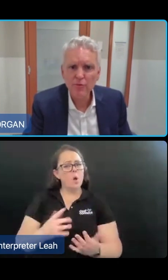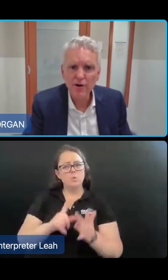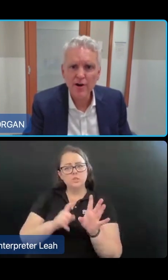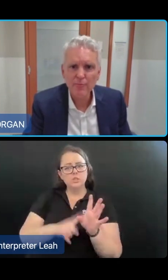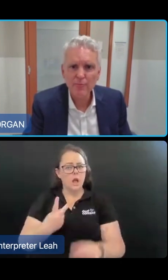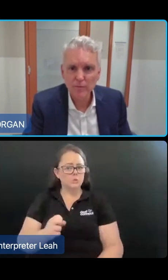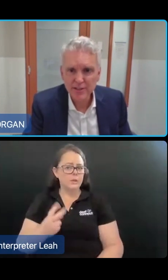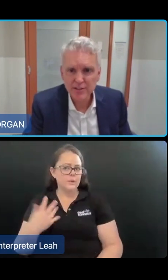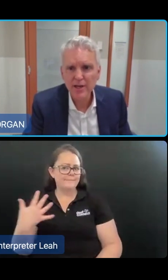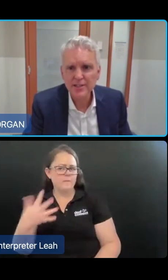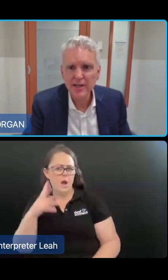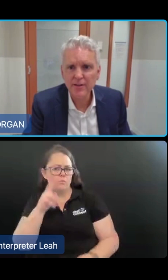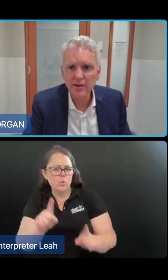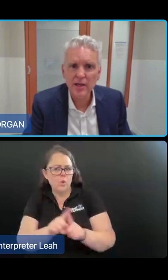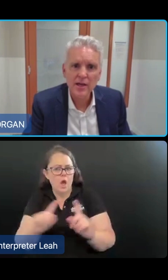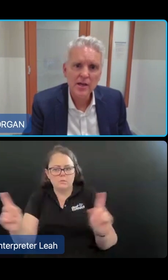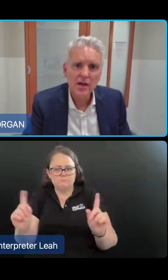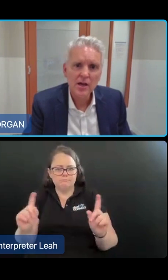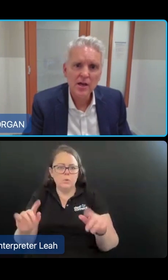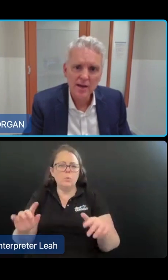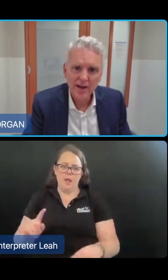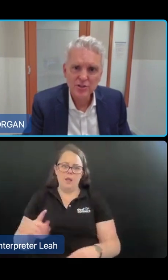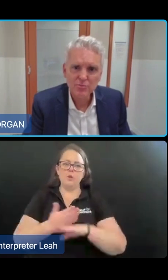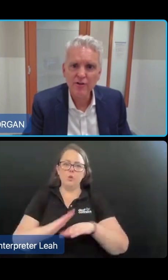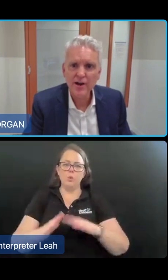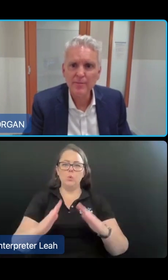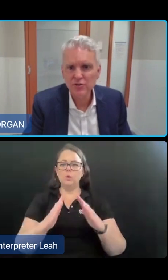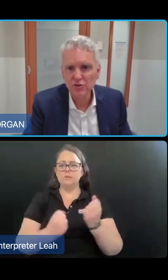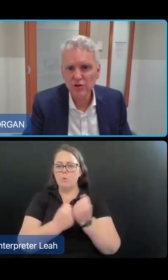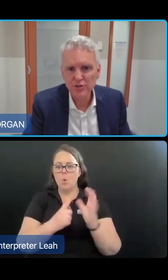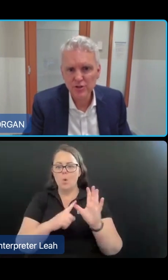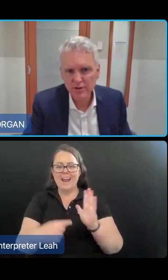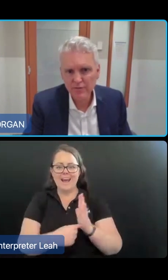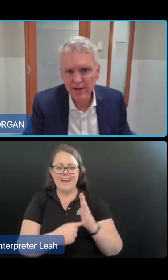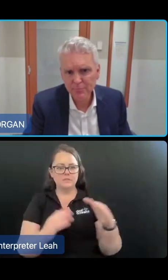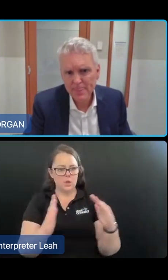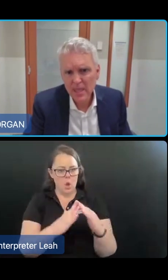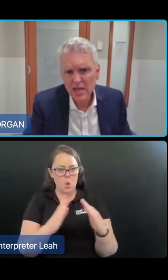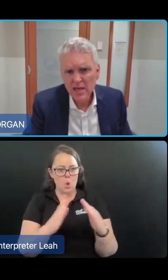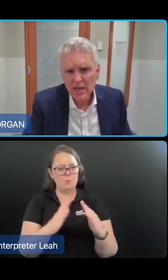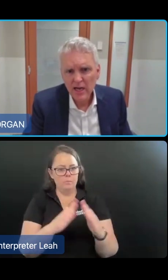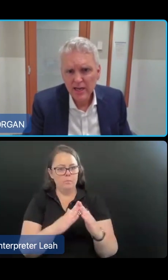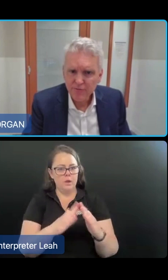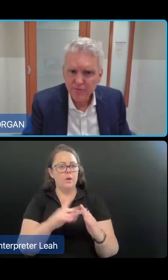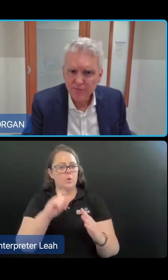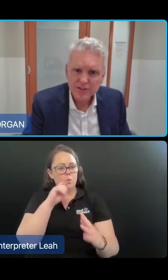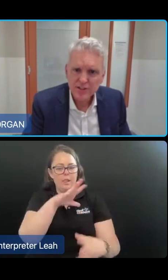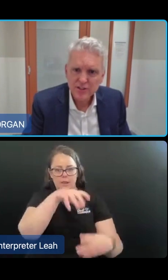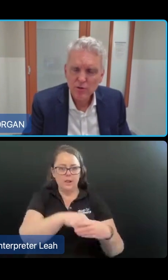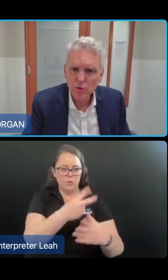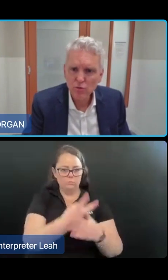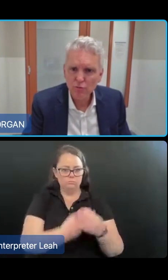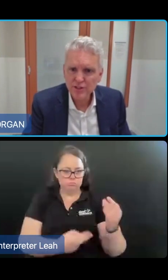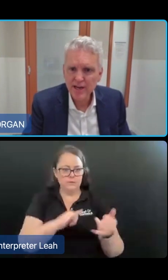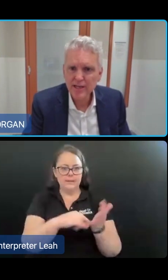Support at Home Program will commence, bringing together the home care packages program and short-term restorative care. In the first